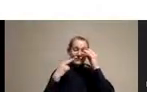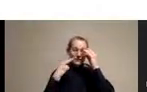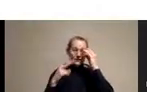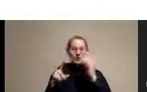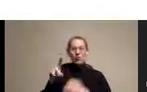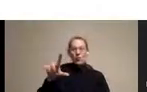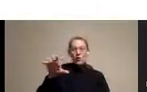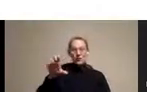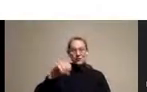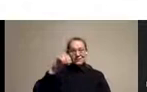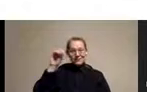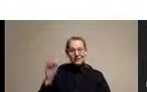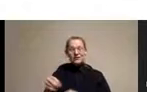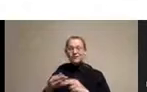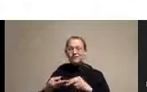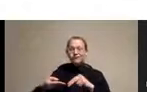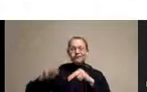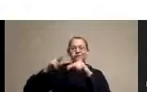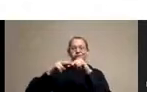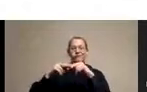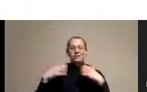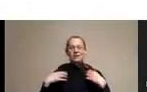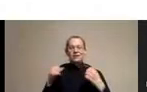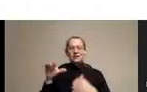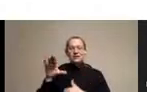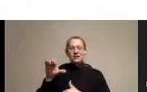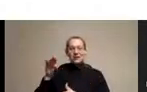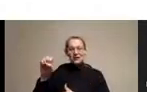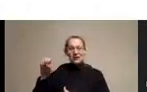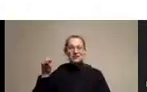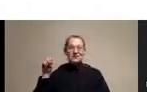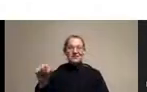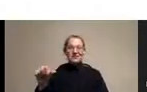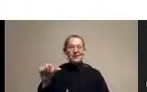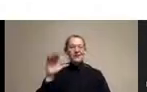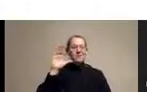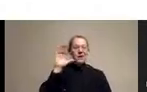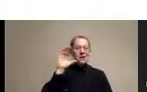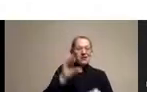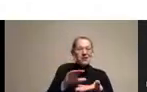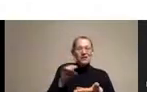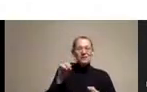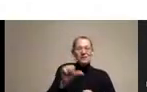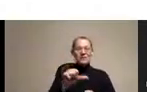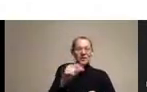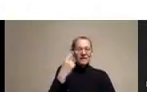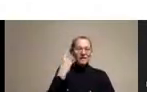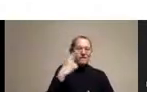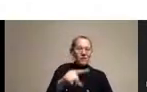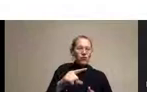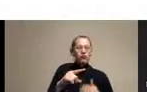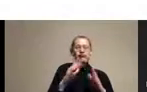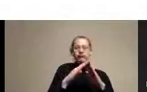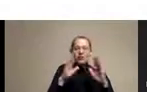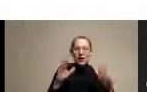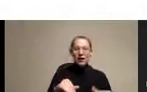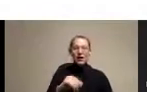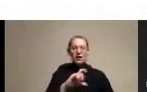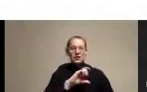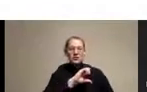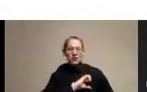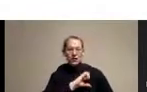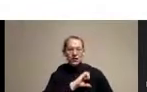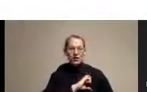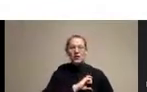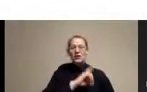same or decreased spending on things like transportation, housing, primary sector education, law enforcement, public safety, mental health, higher education, early child education,